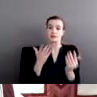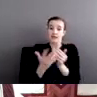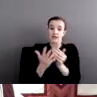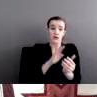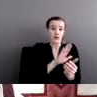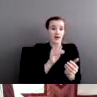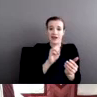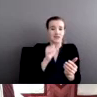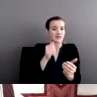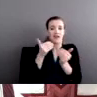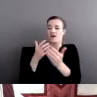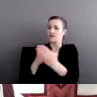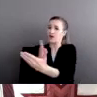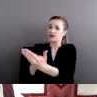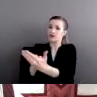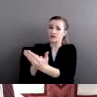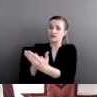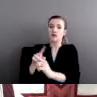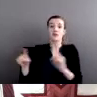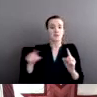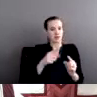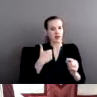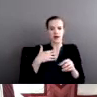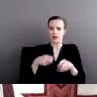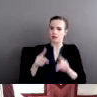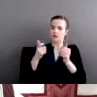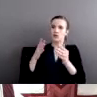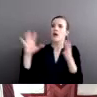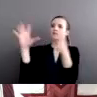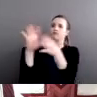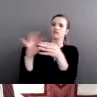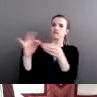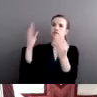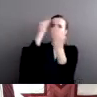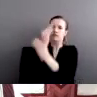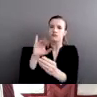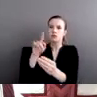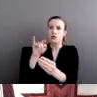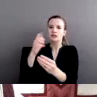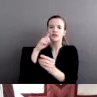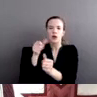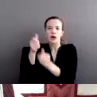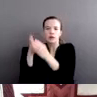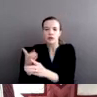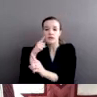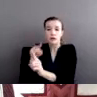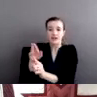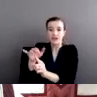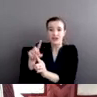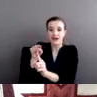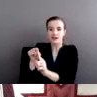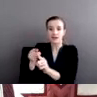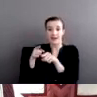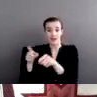they had the opportunity to speak out for justice for someone else, for this child who was now in his 20s, by the